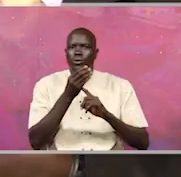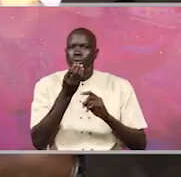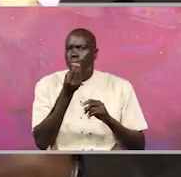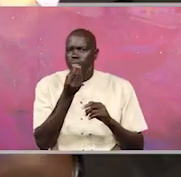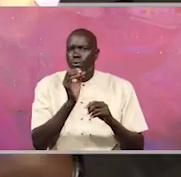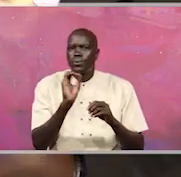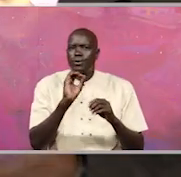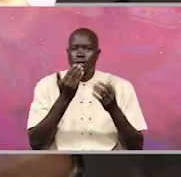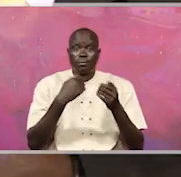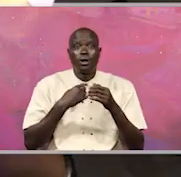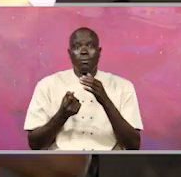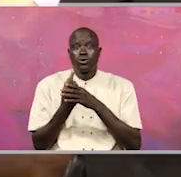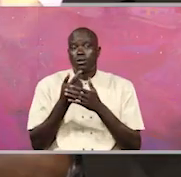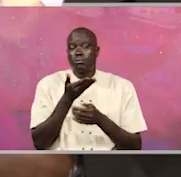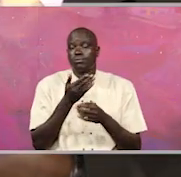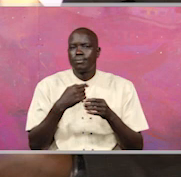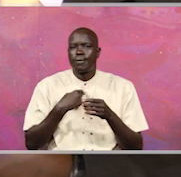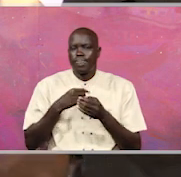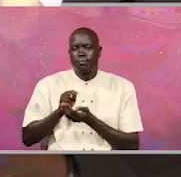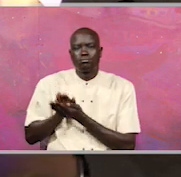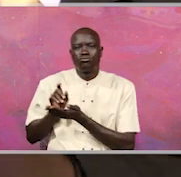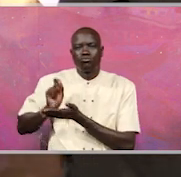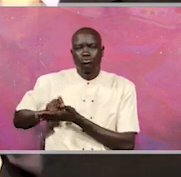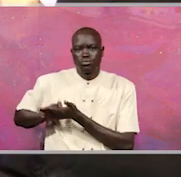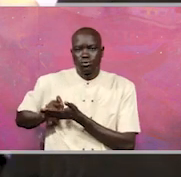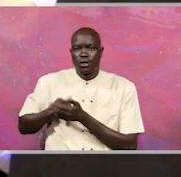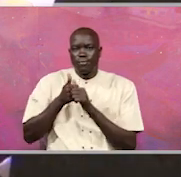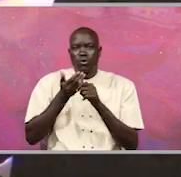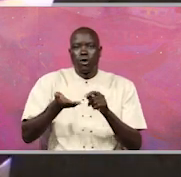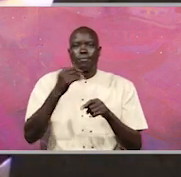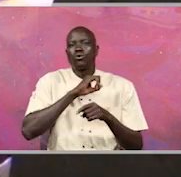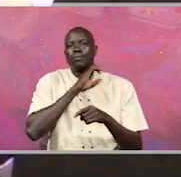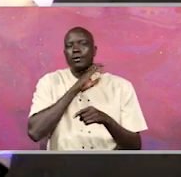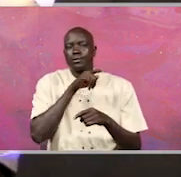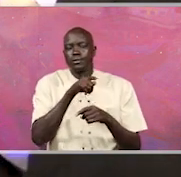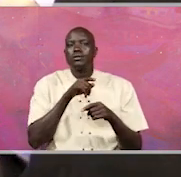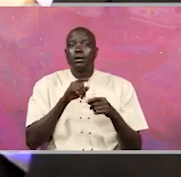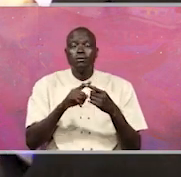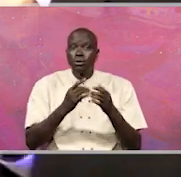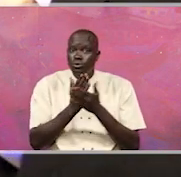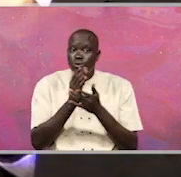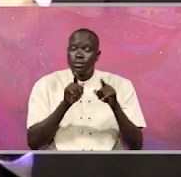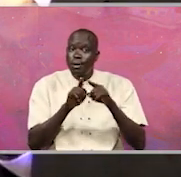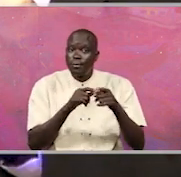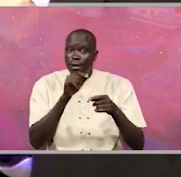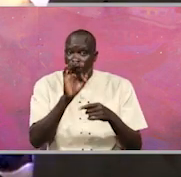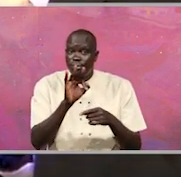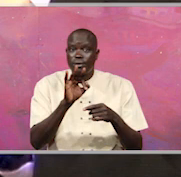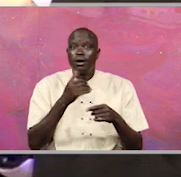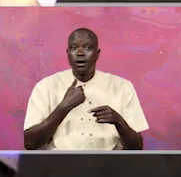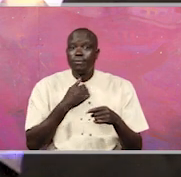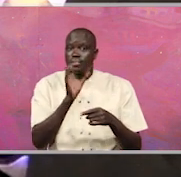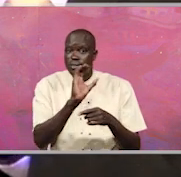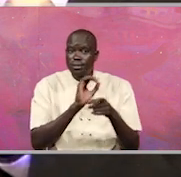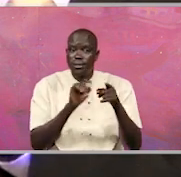This is an opportunity for me, because it is also in my docket to follow up complaints of this type. By the way, whenever you have a